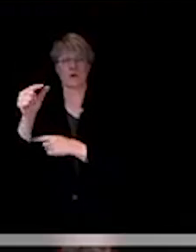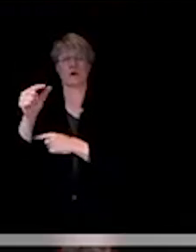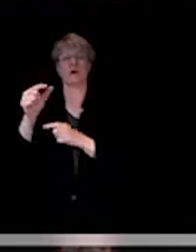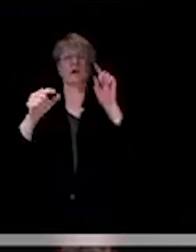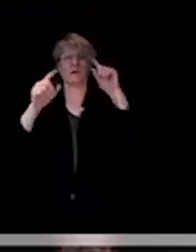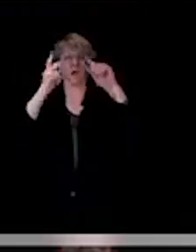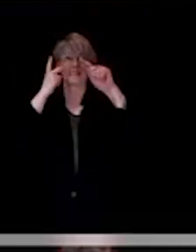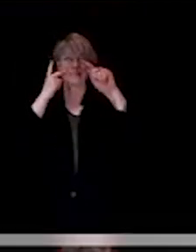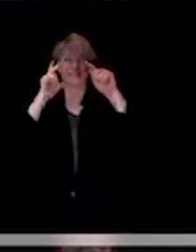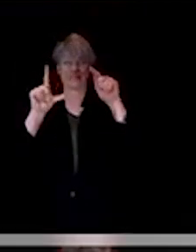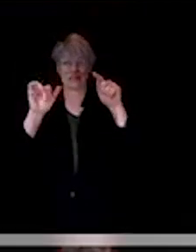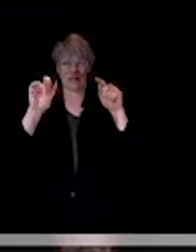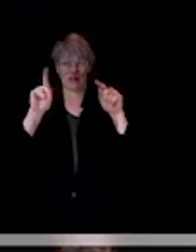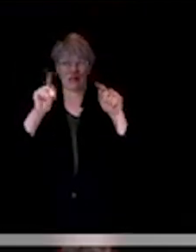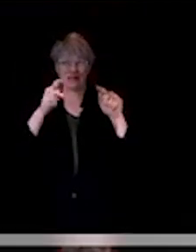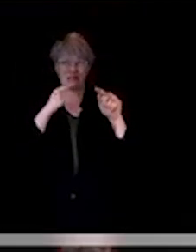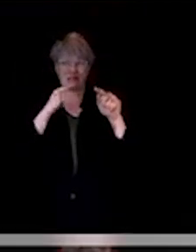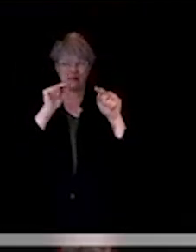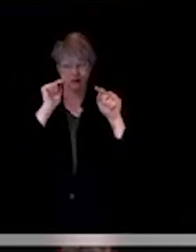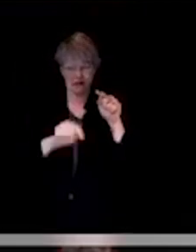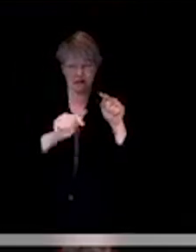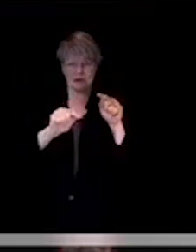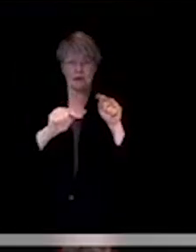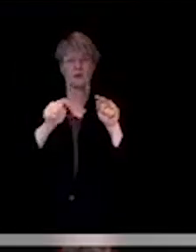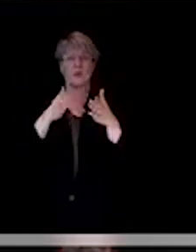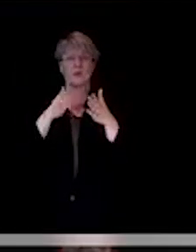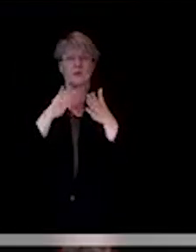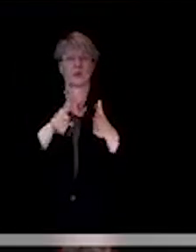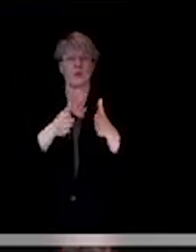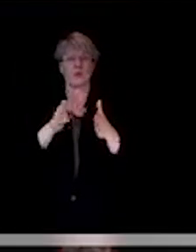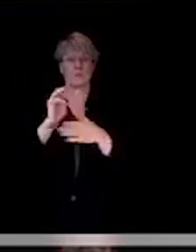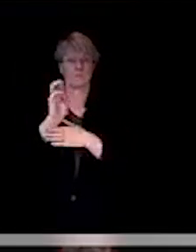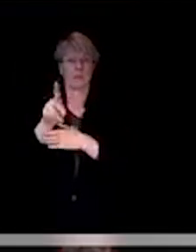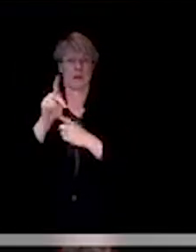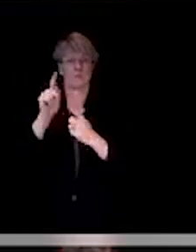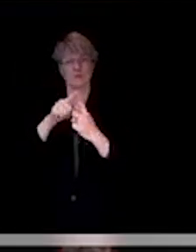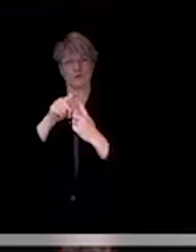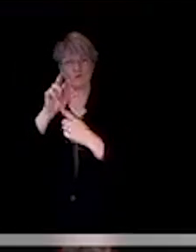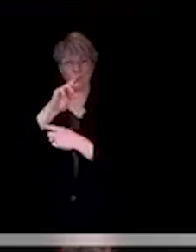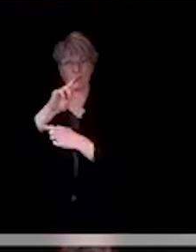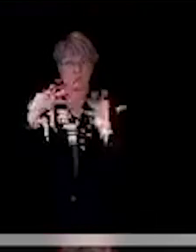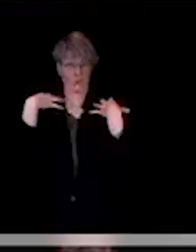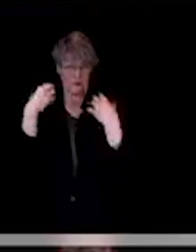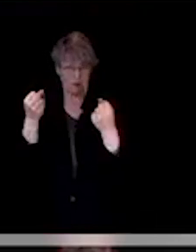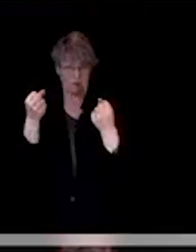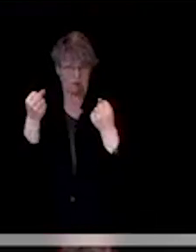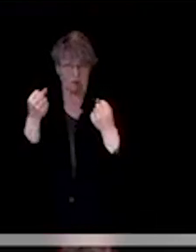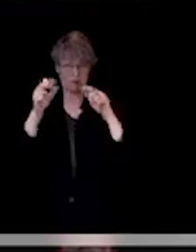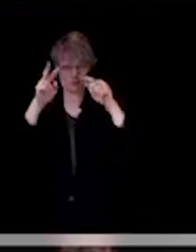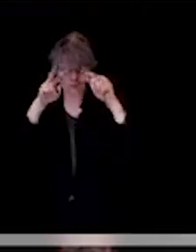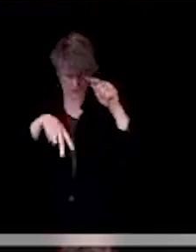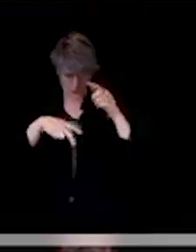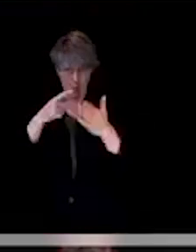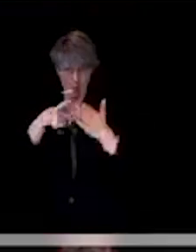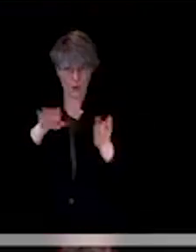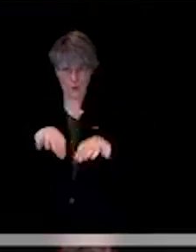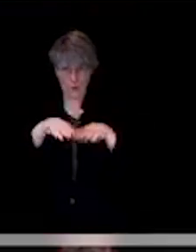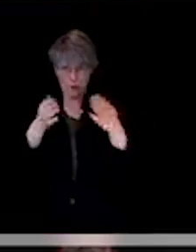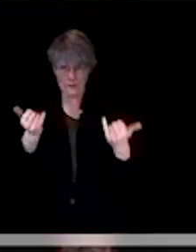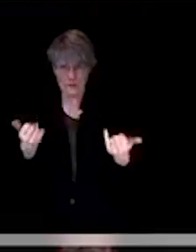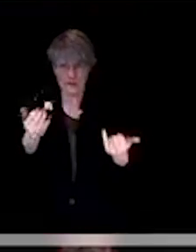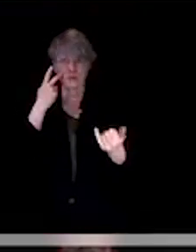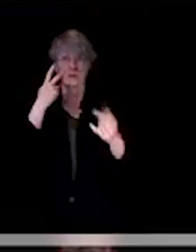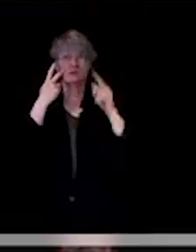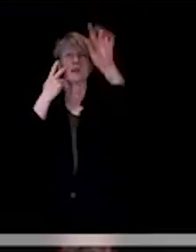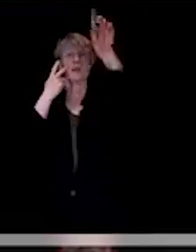you expand the link that says what is open now, you'll see the athletic guidelines is alphabetically first. it should be pretty easy to